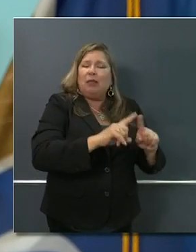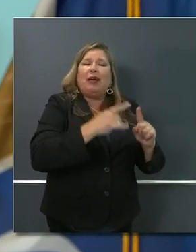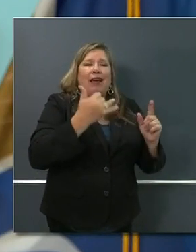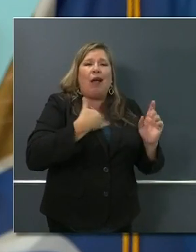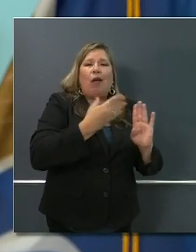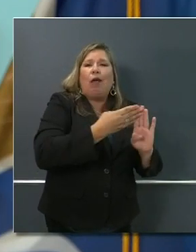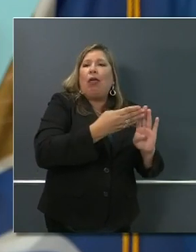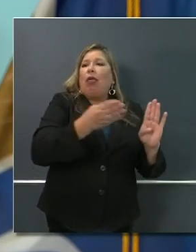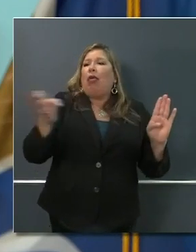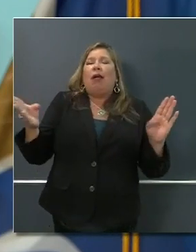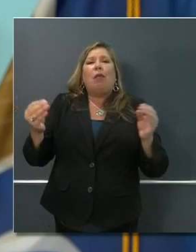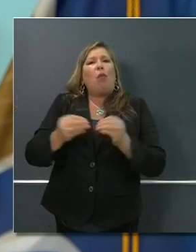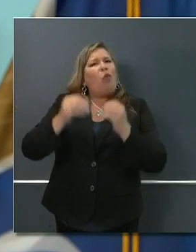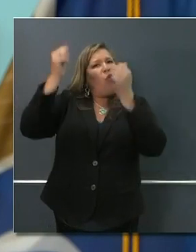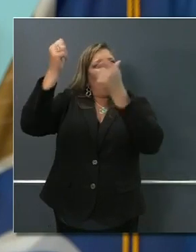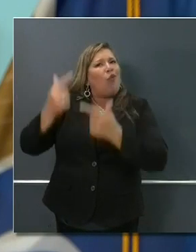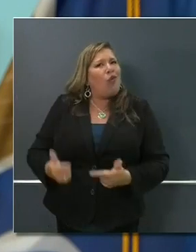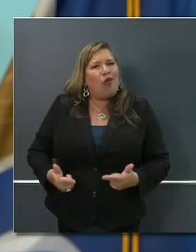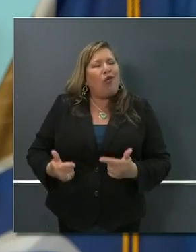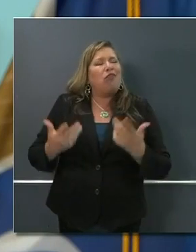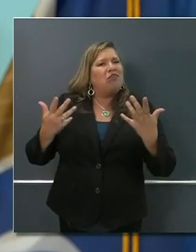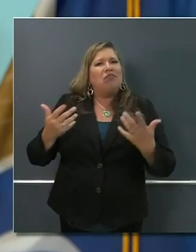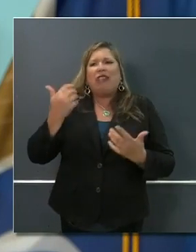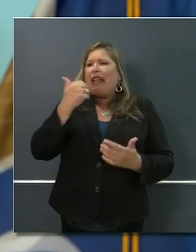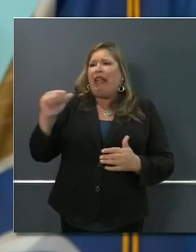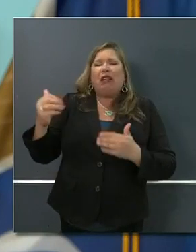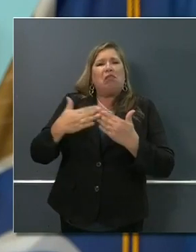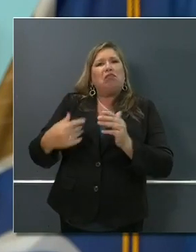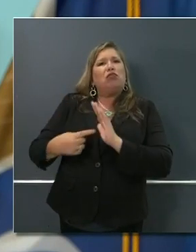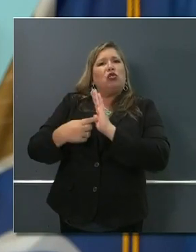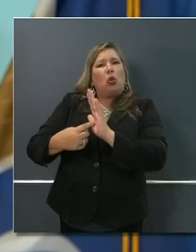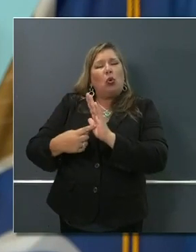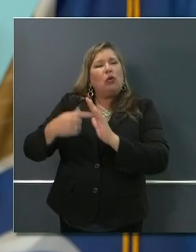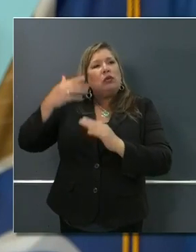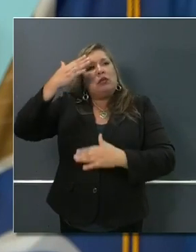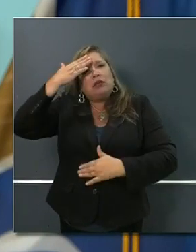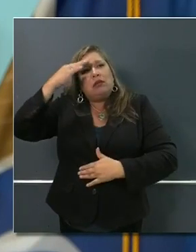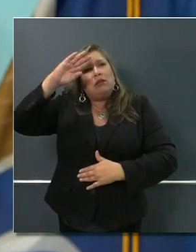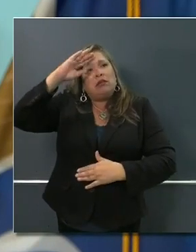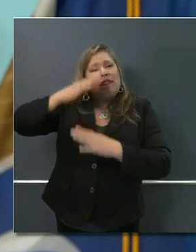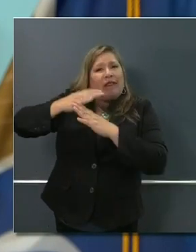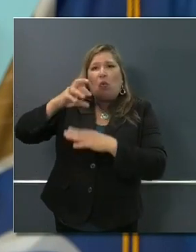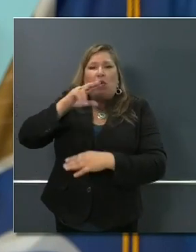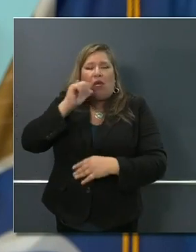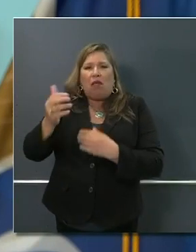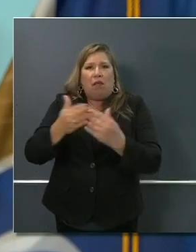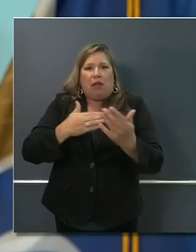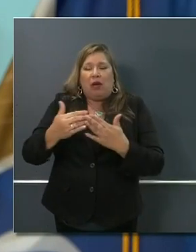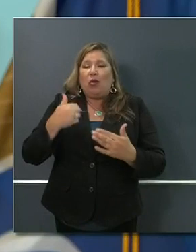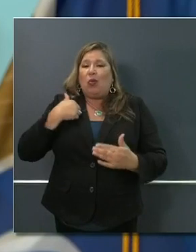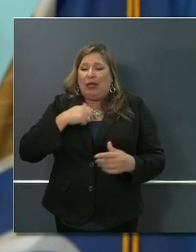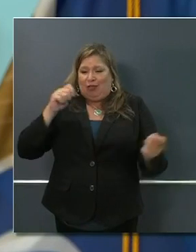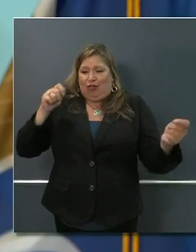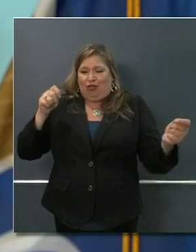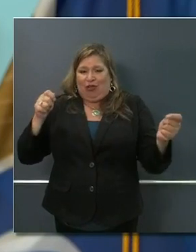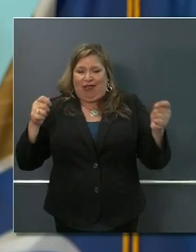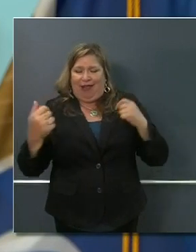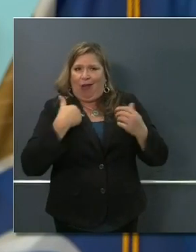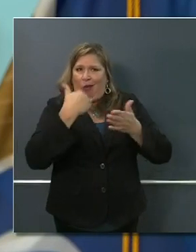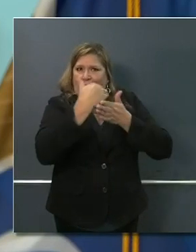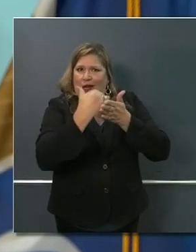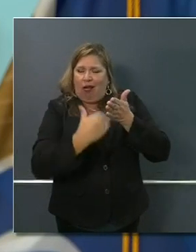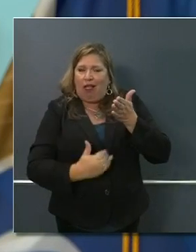in the next couple days, reissuing our own guidance and priority list so that it reflects this fact that more